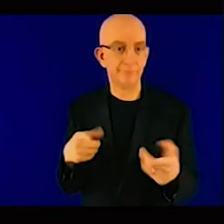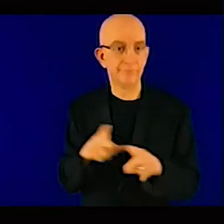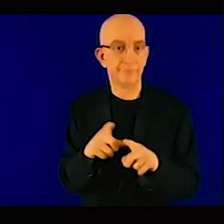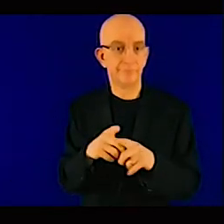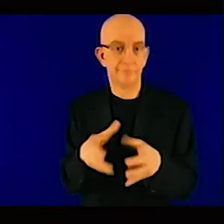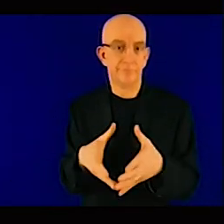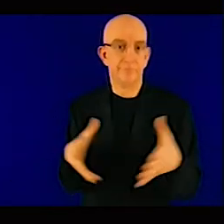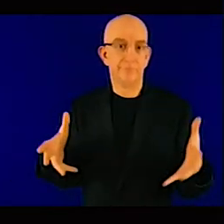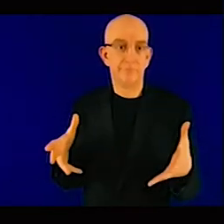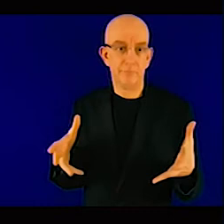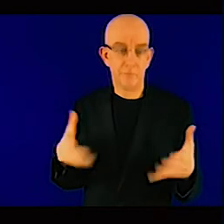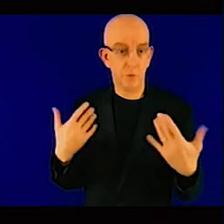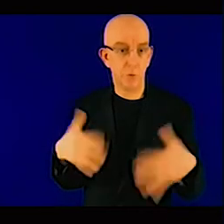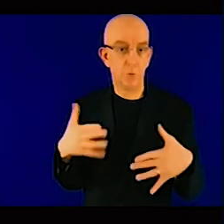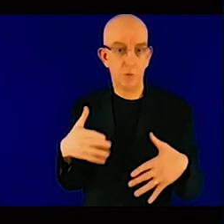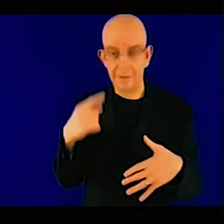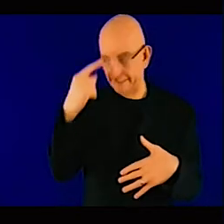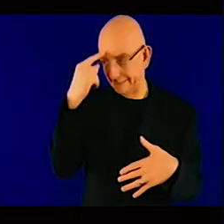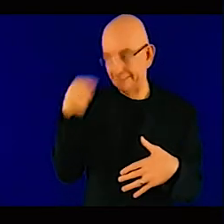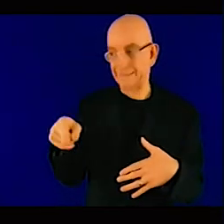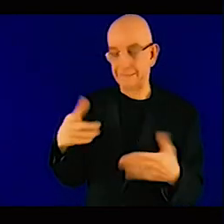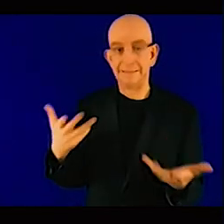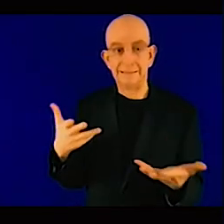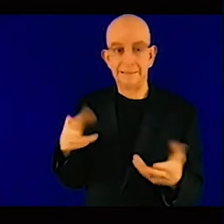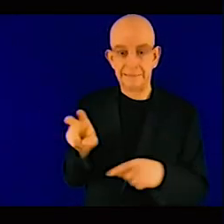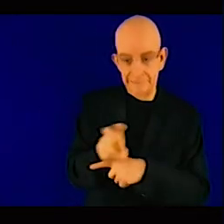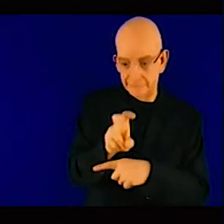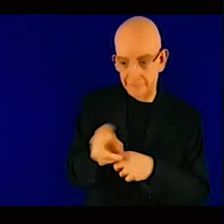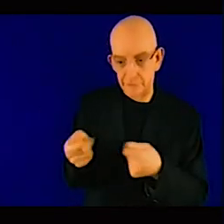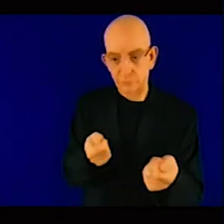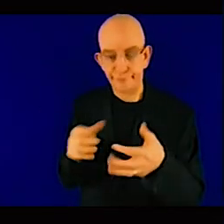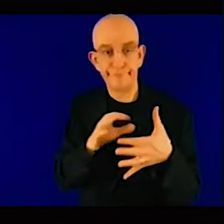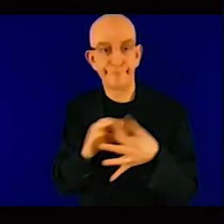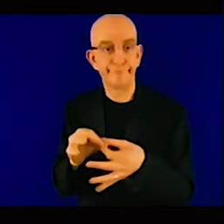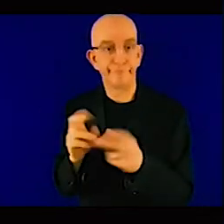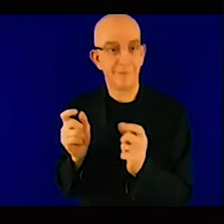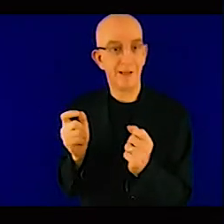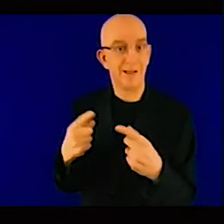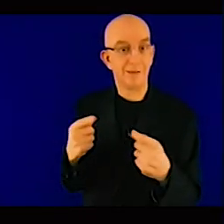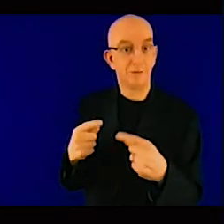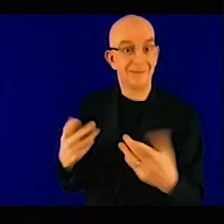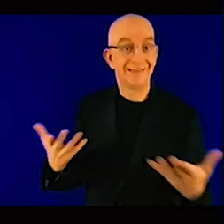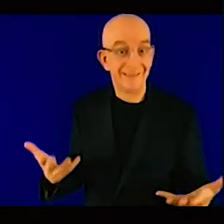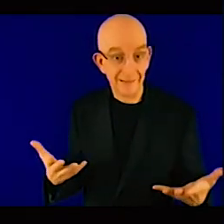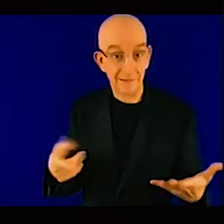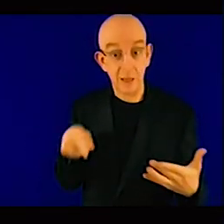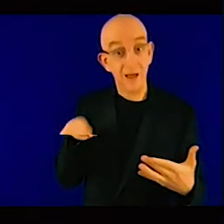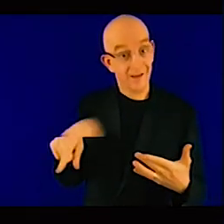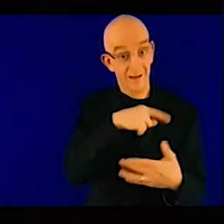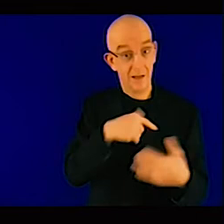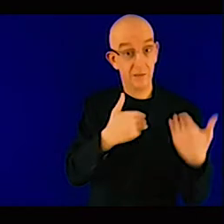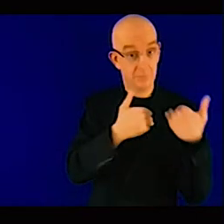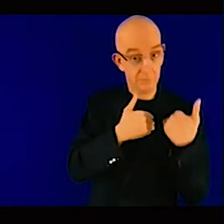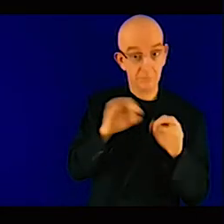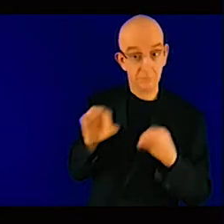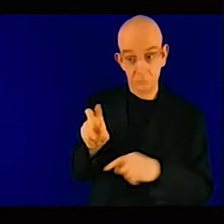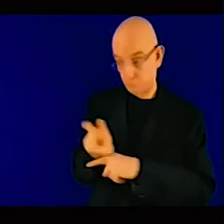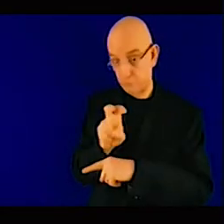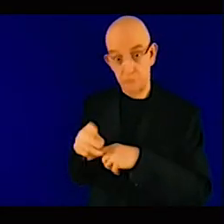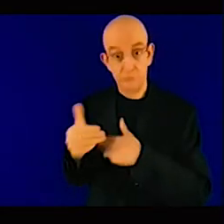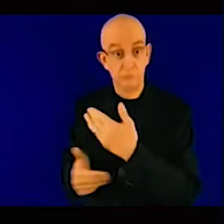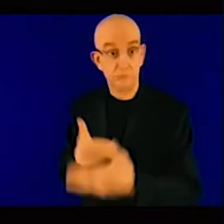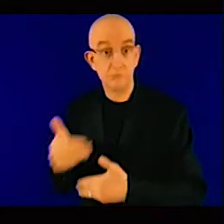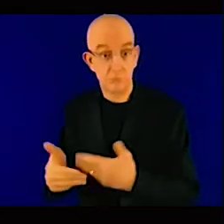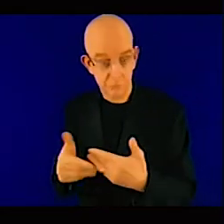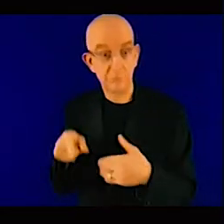the financial viability of the sector depends on how easy or not the government